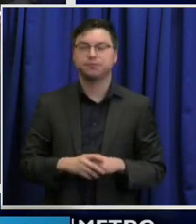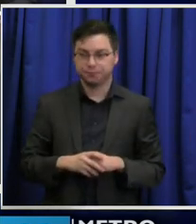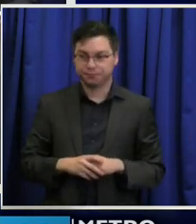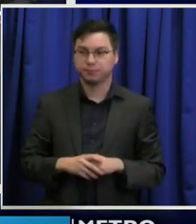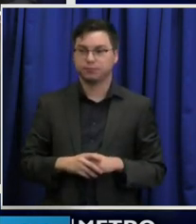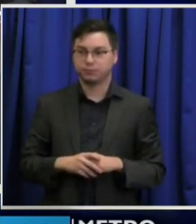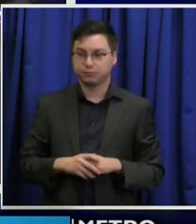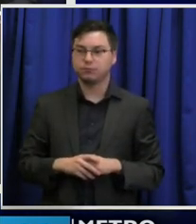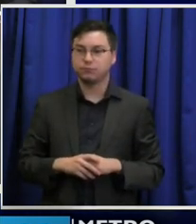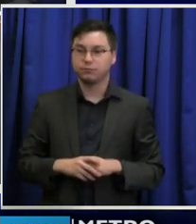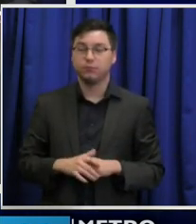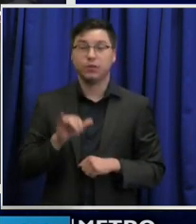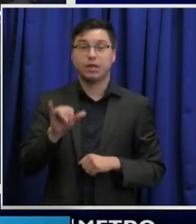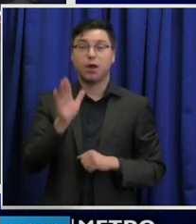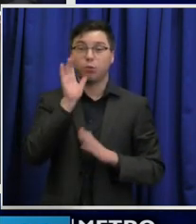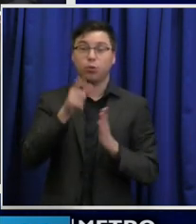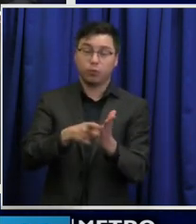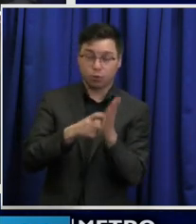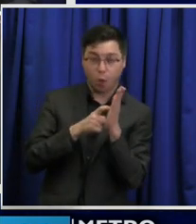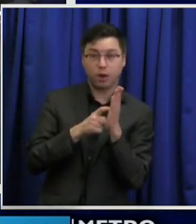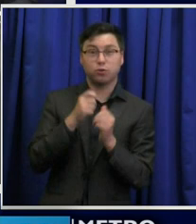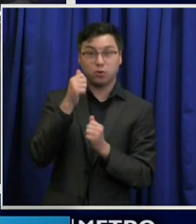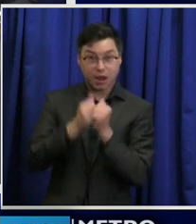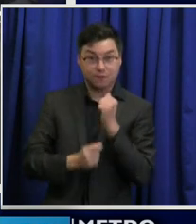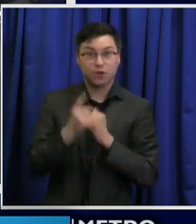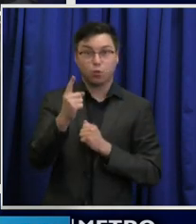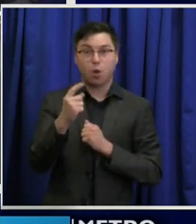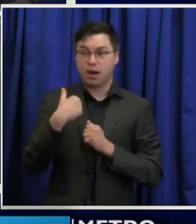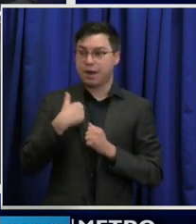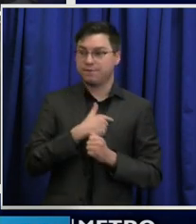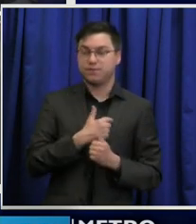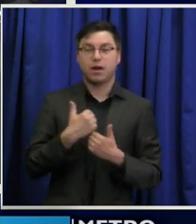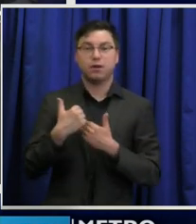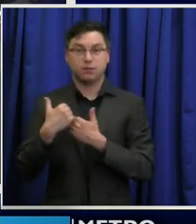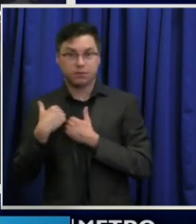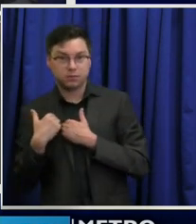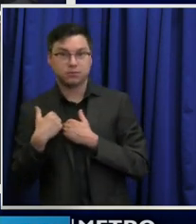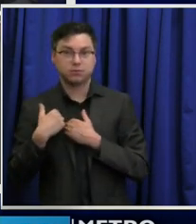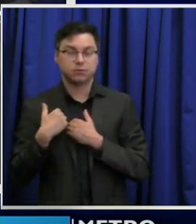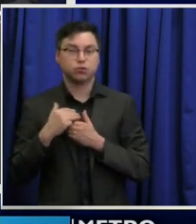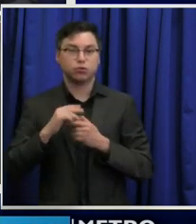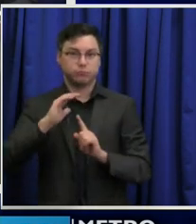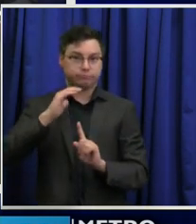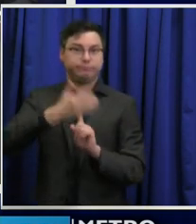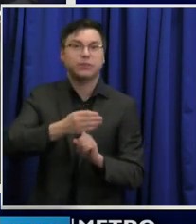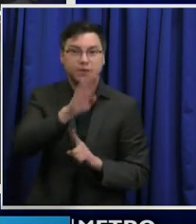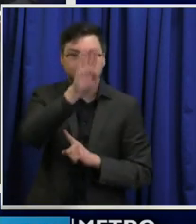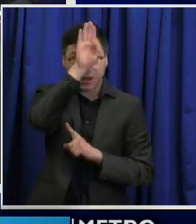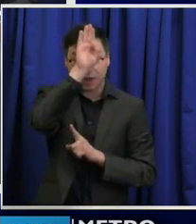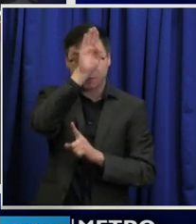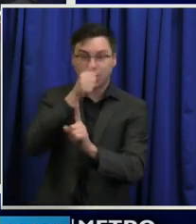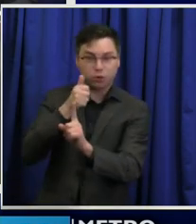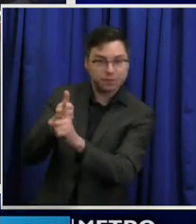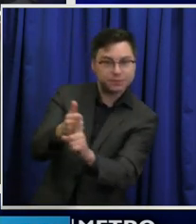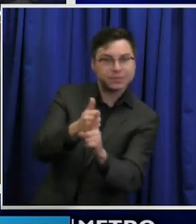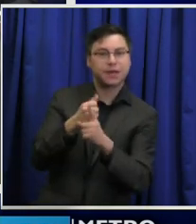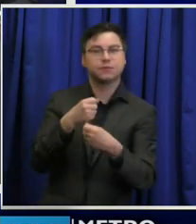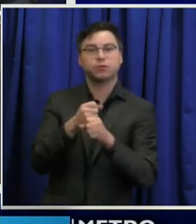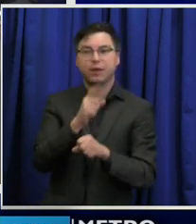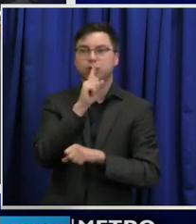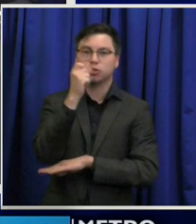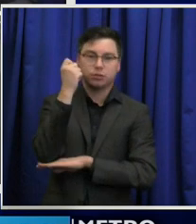every one of us being a firefighter themselves in order to push that